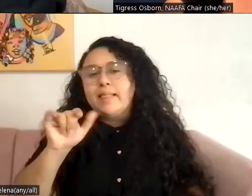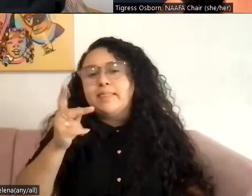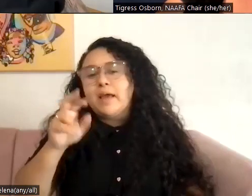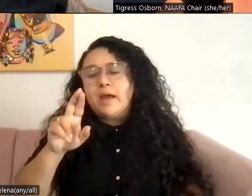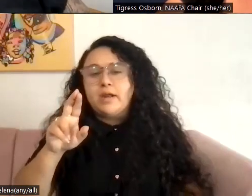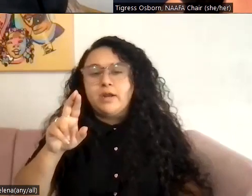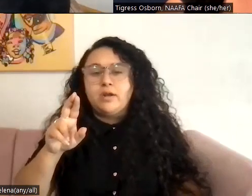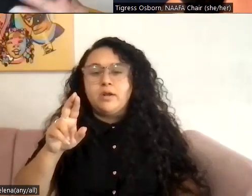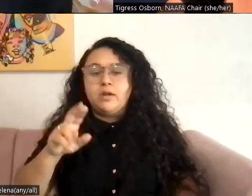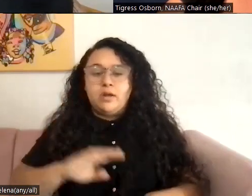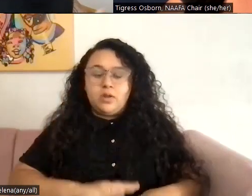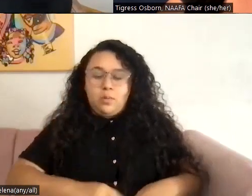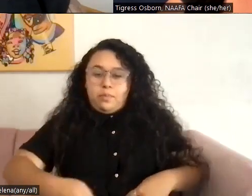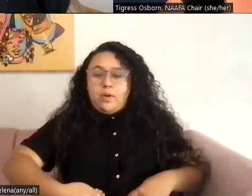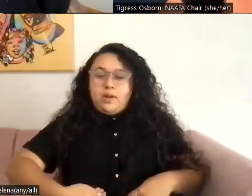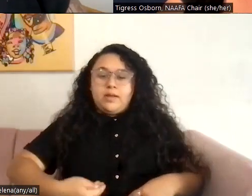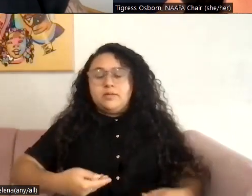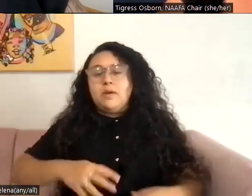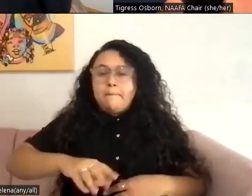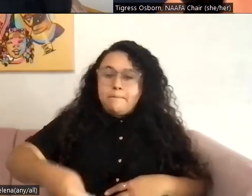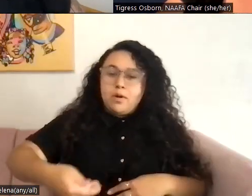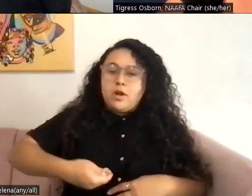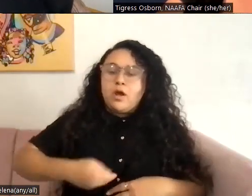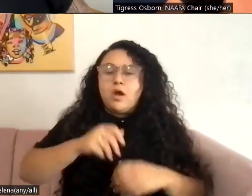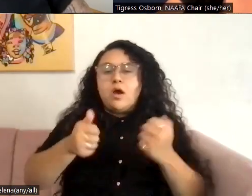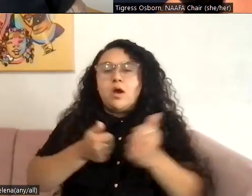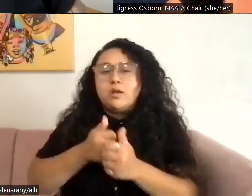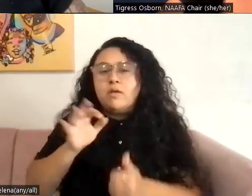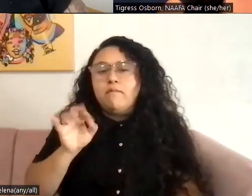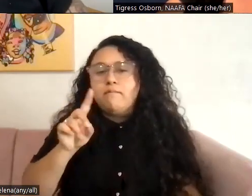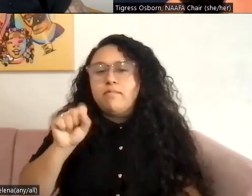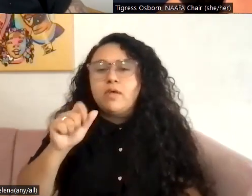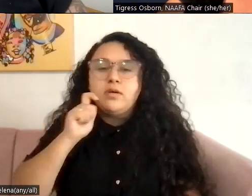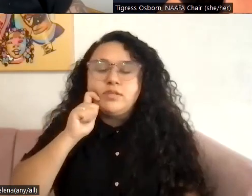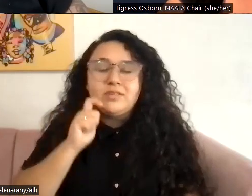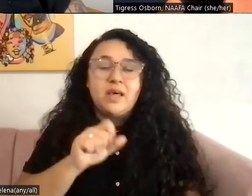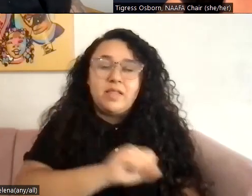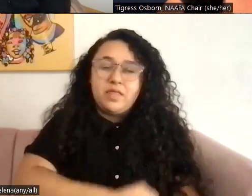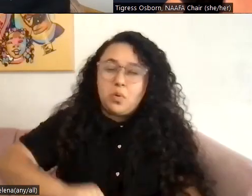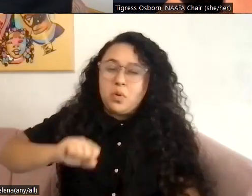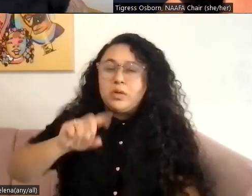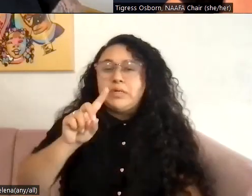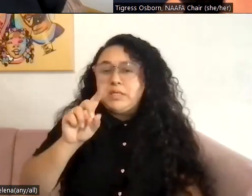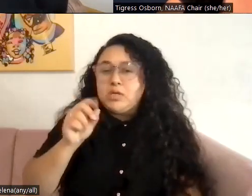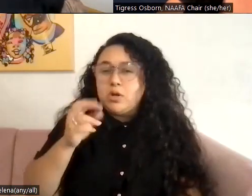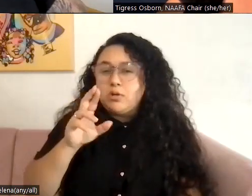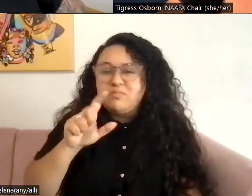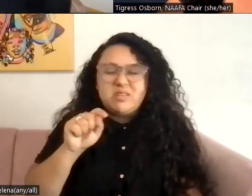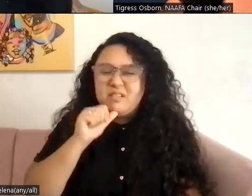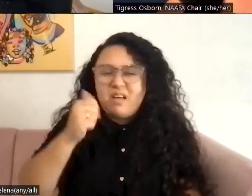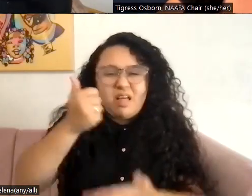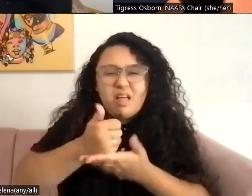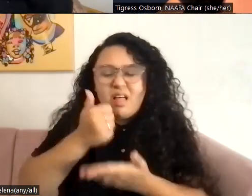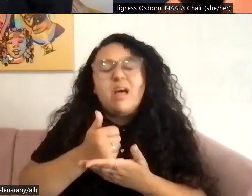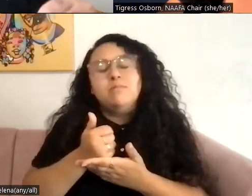it between your folds. That's if you notice, like, even with the deodorant, it's not really helping. Um, and then you should get a